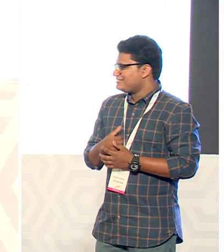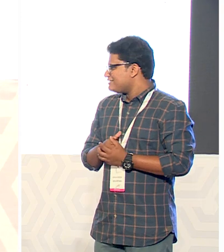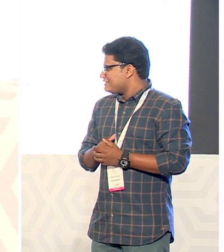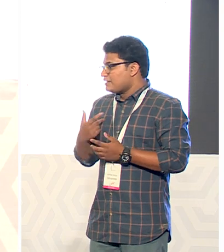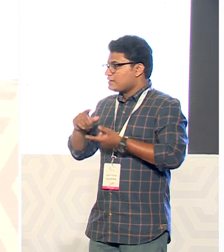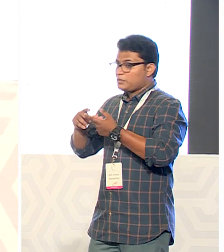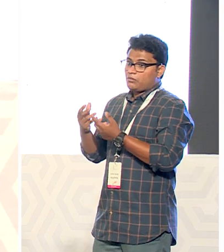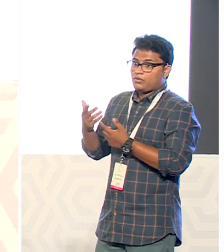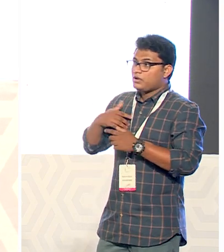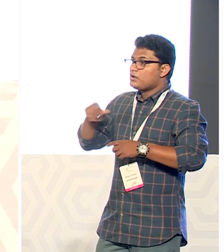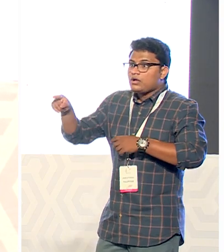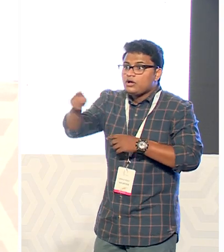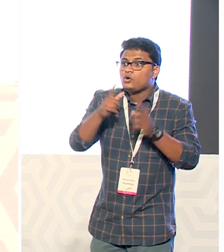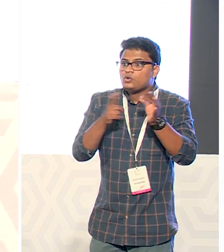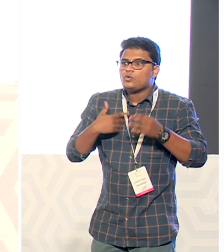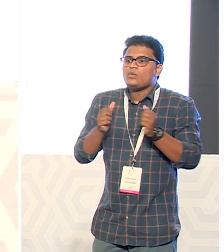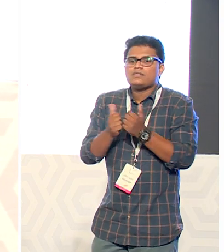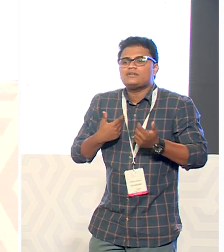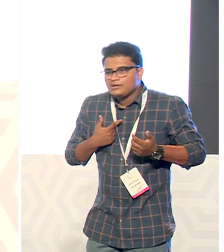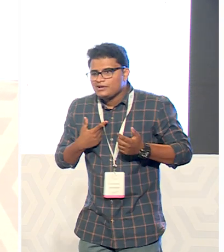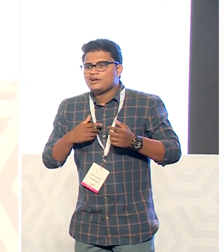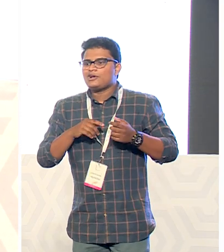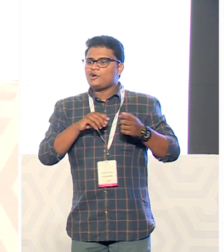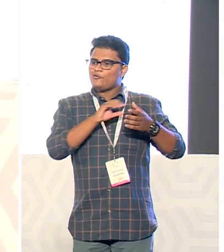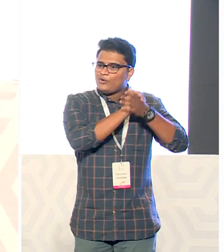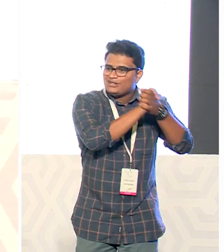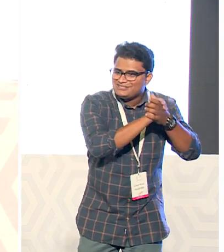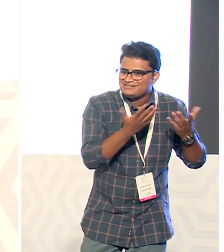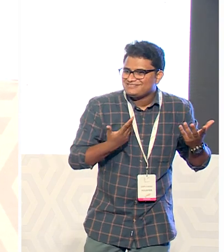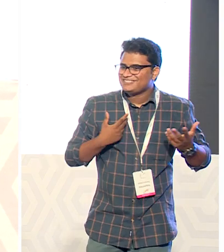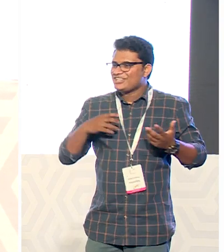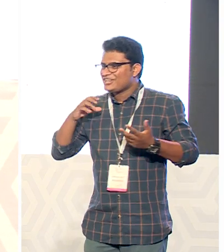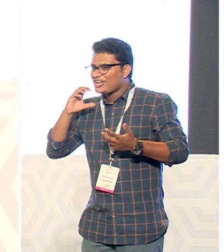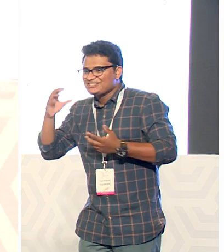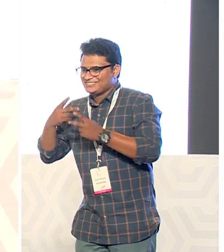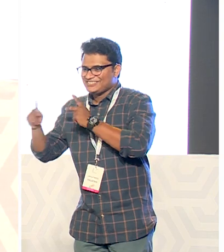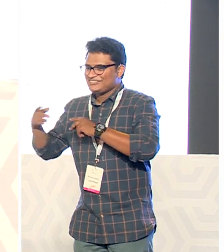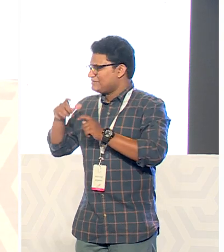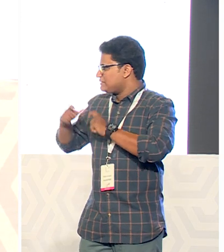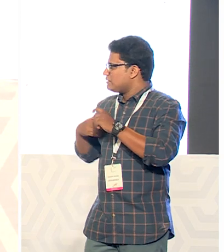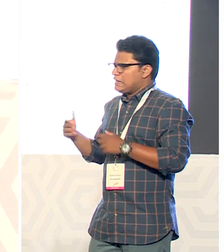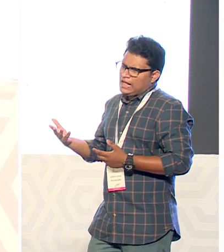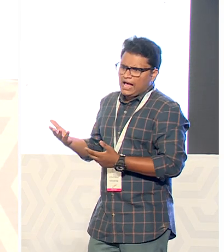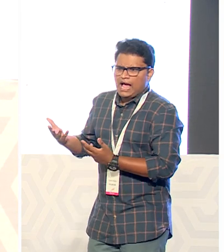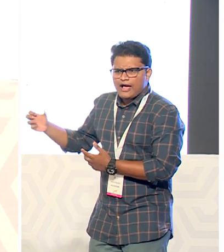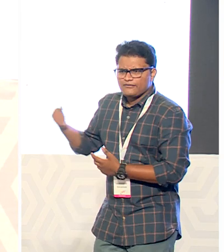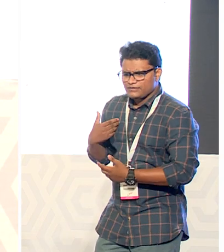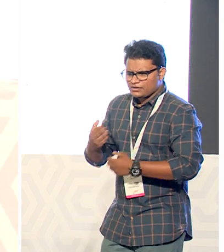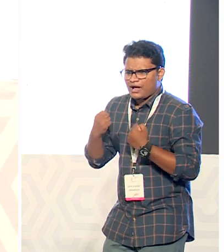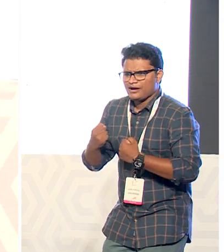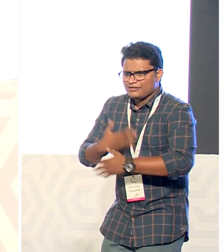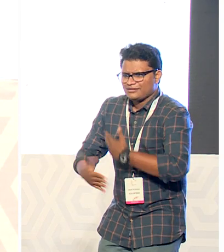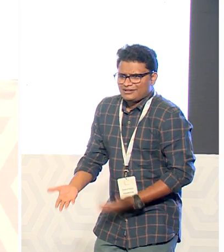and my cousins despite the obvious difficulties I have I do not let my disability